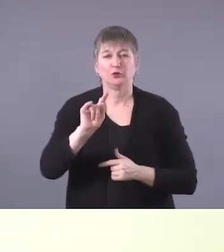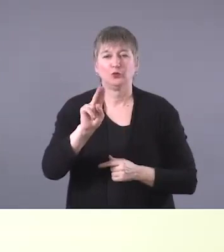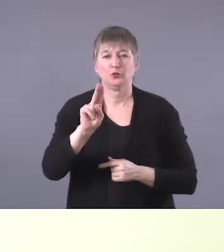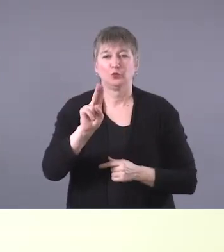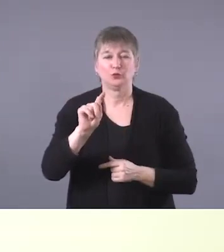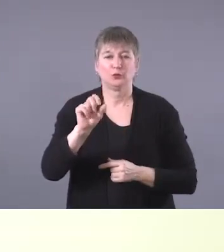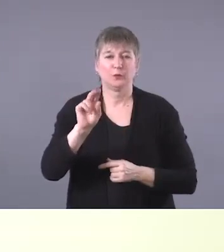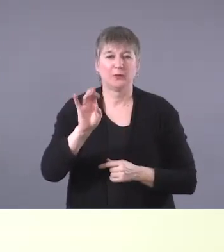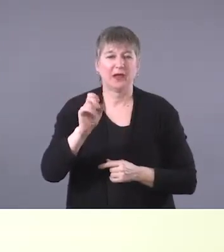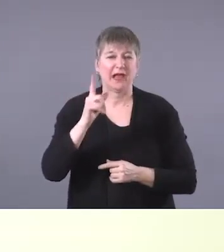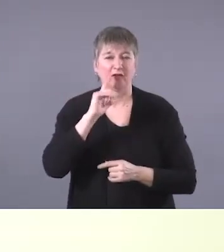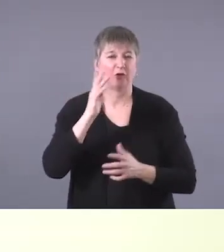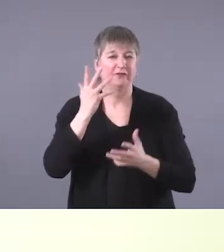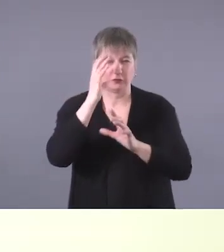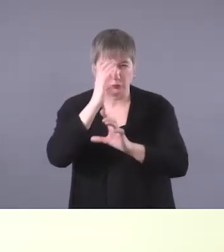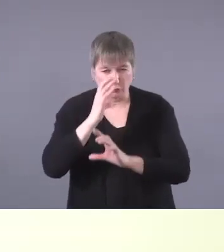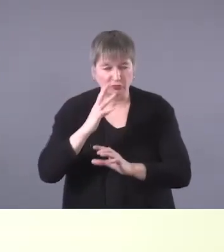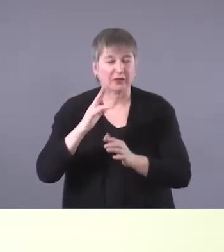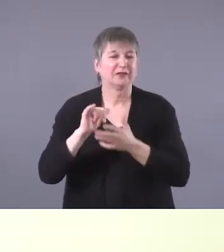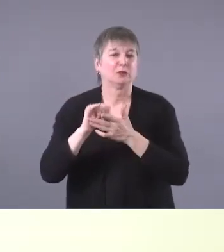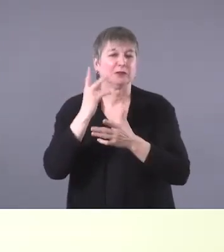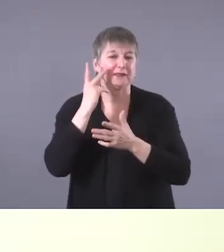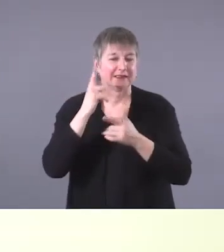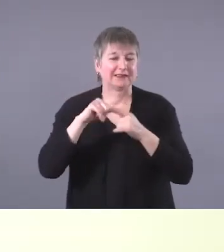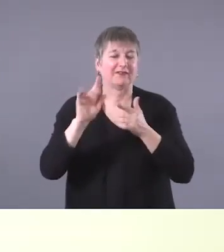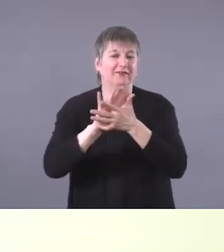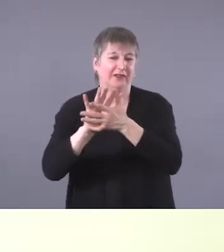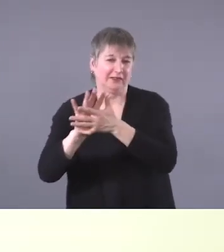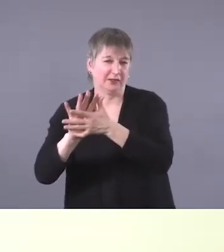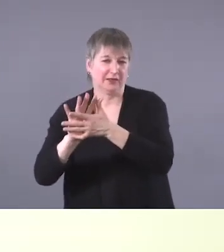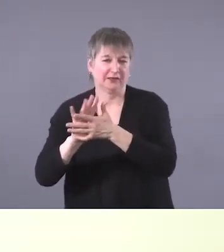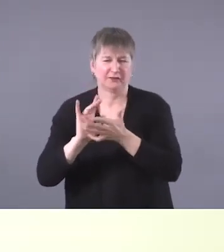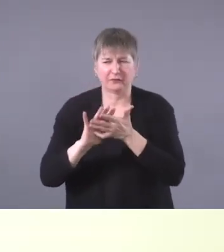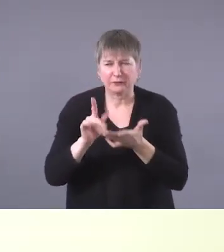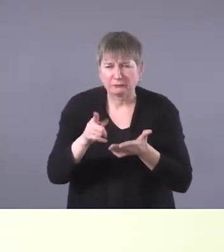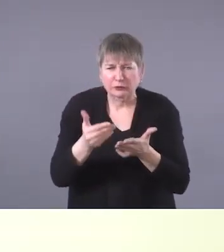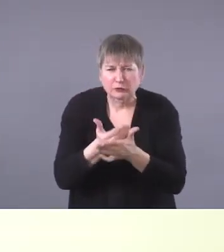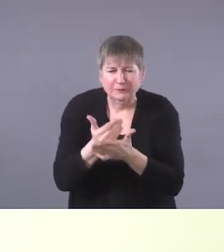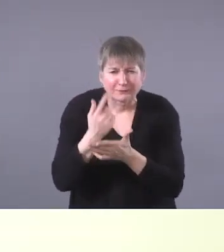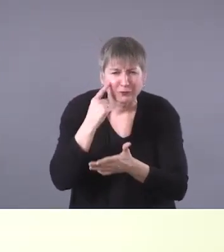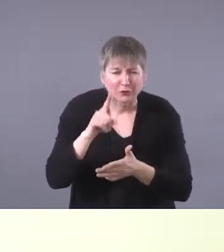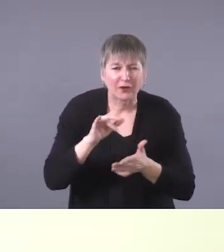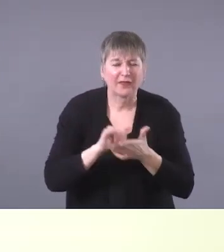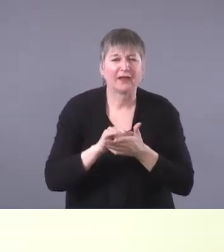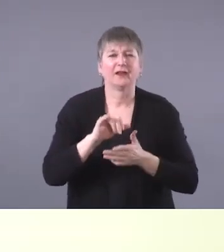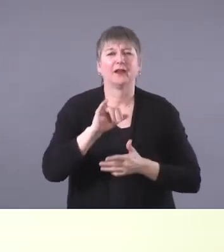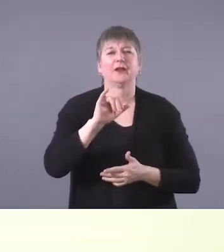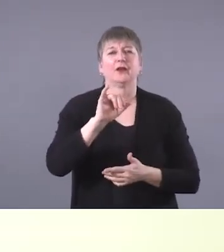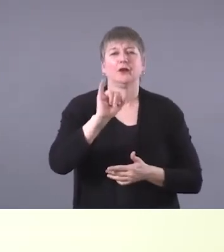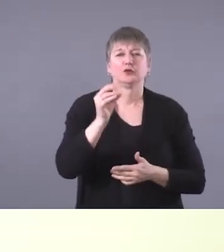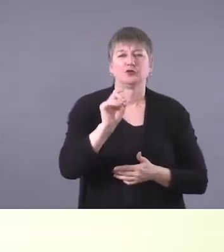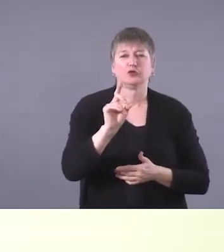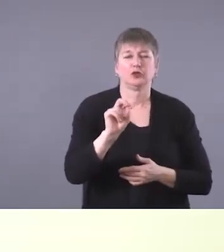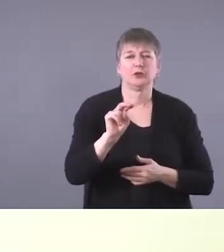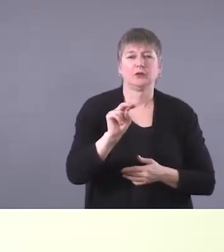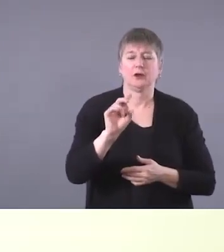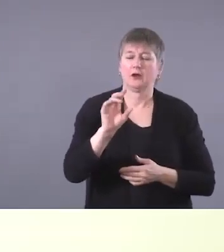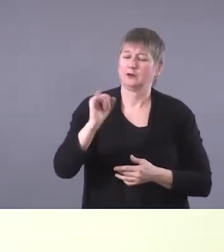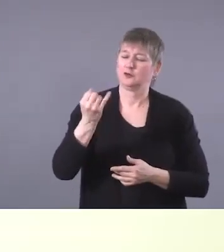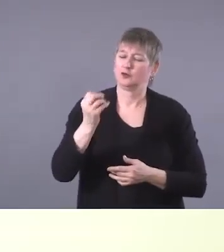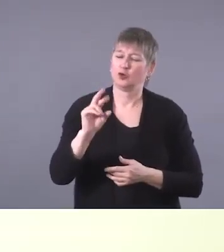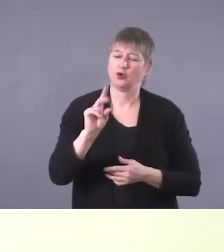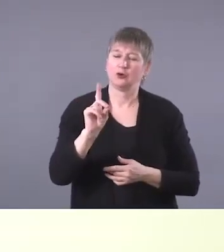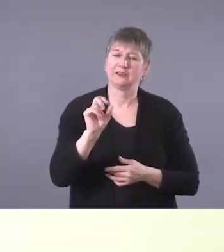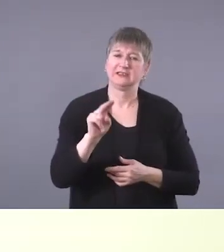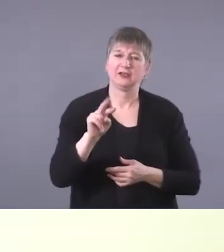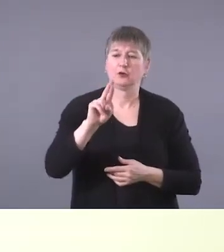or, sorry, search it, you'll, you'll see some videos. And if you're not familiar with Jordan, Jordan River Anderson and his story, we just highly encourage you